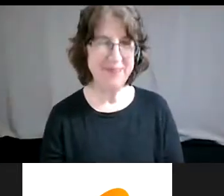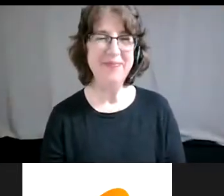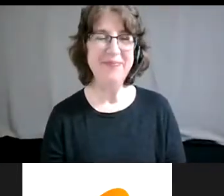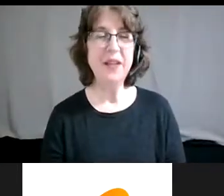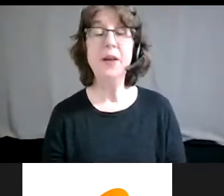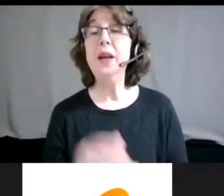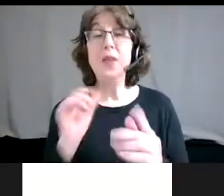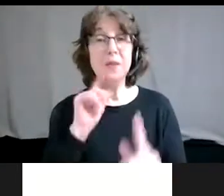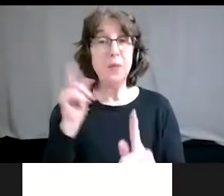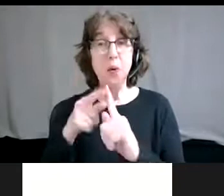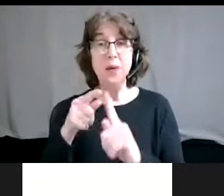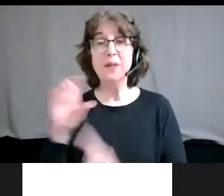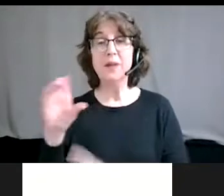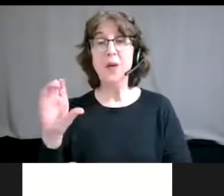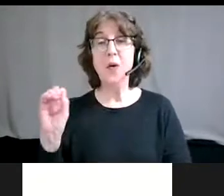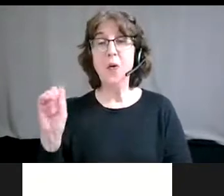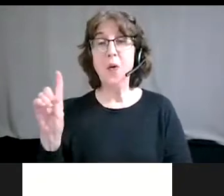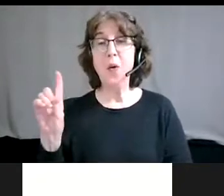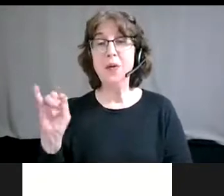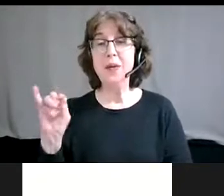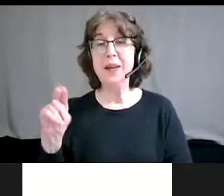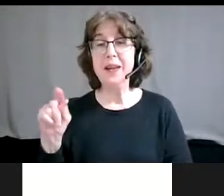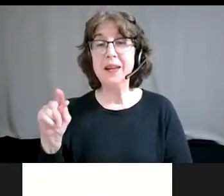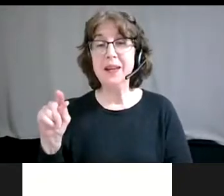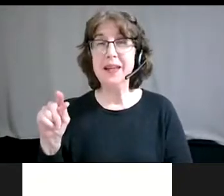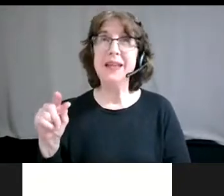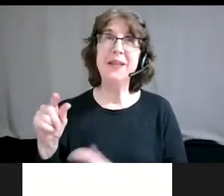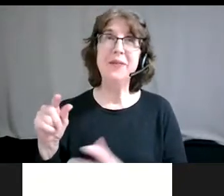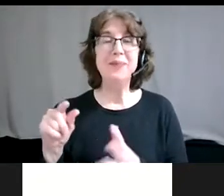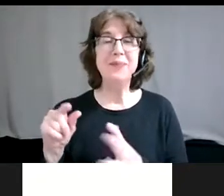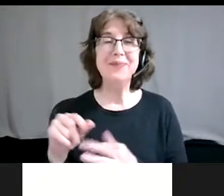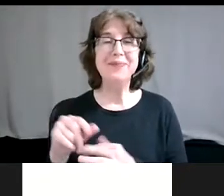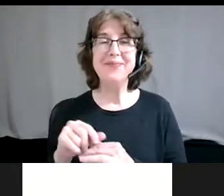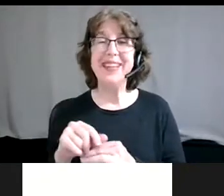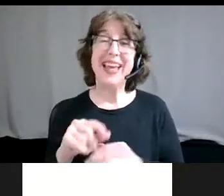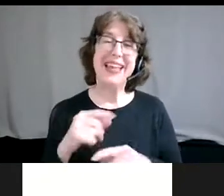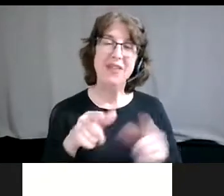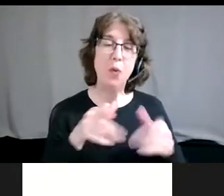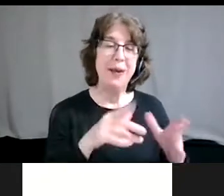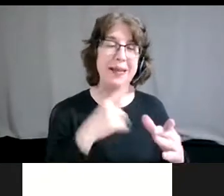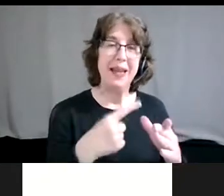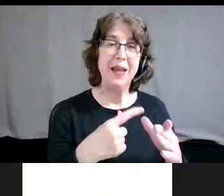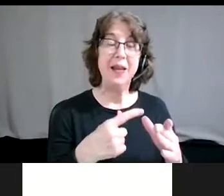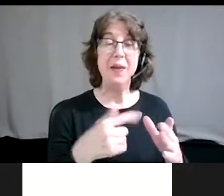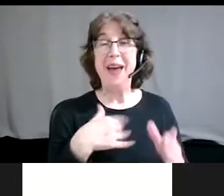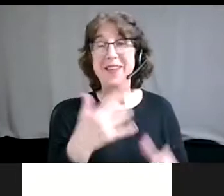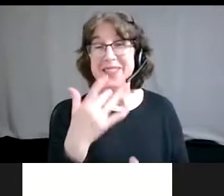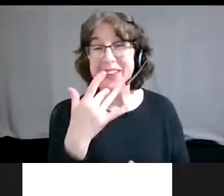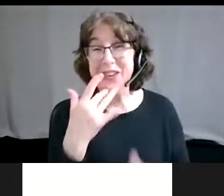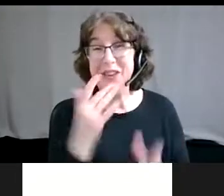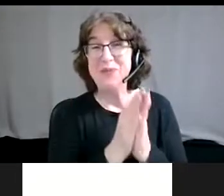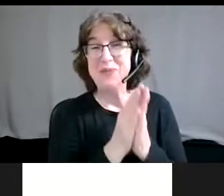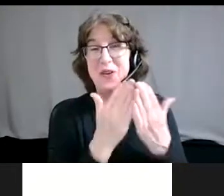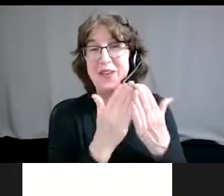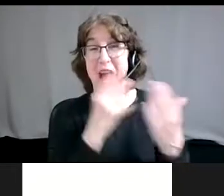That's what coding is. I mean, you could say coding in sort of a less human way. Like, for example, my favorite book that I